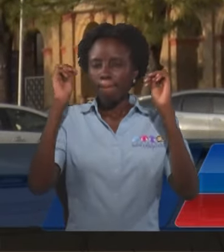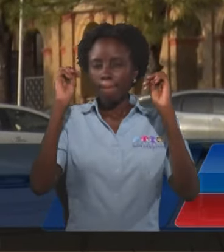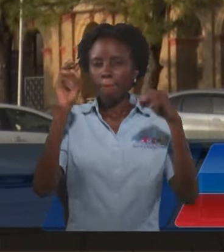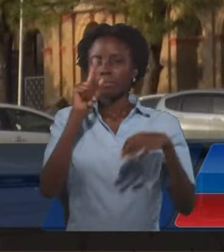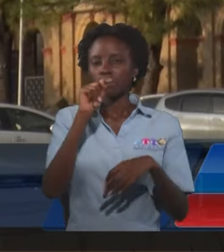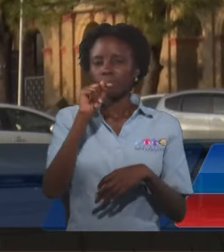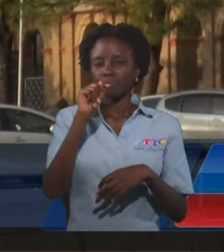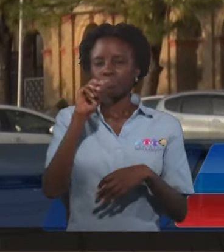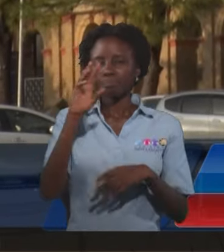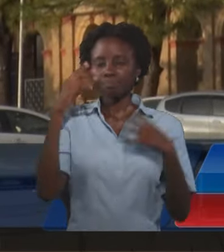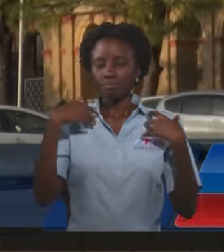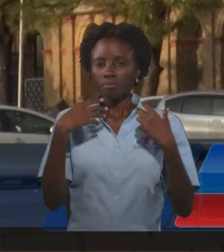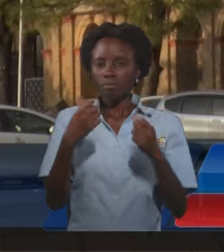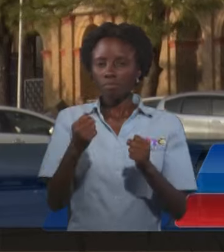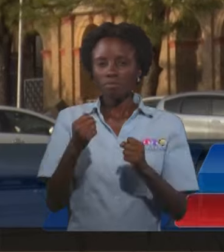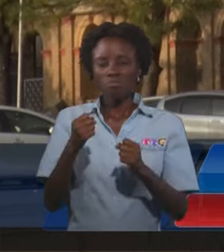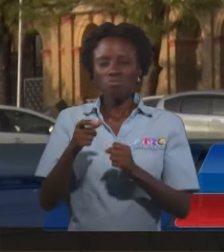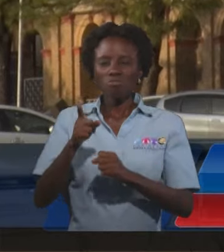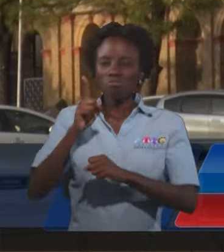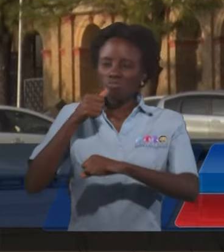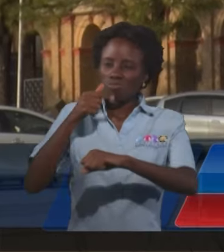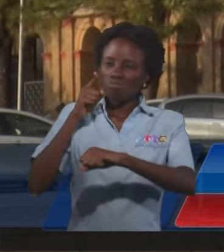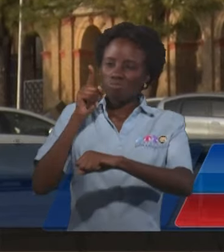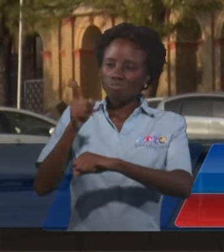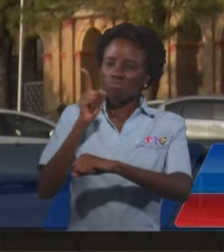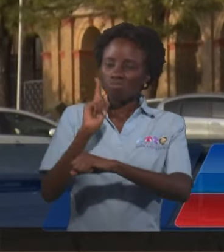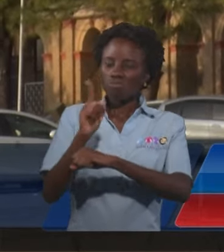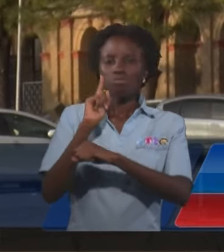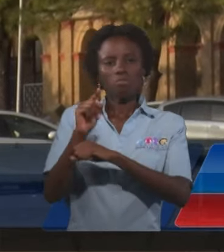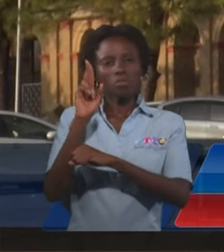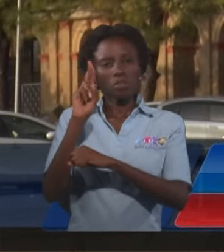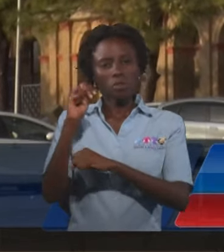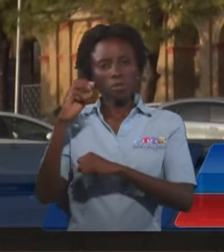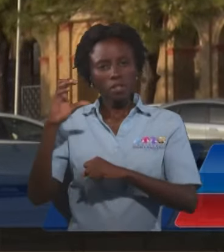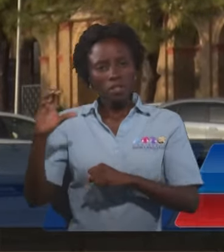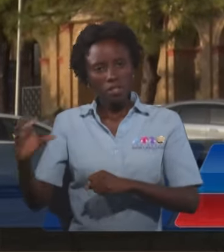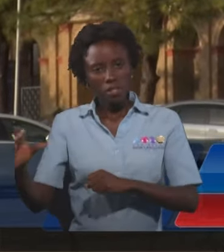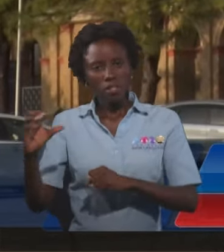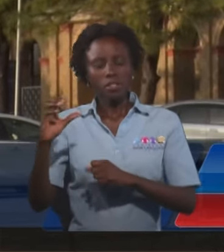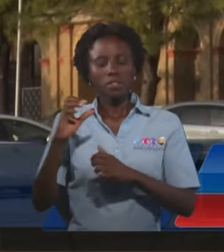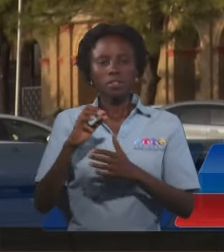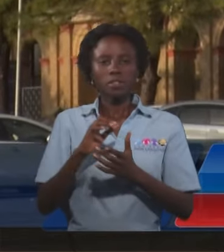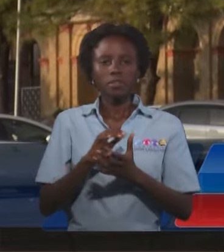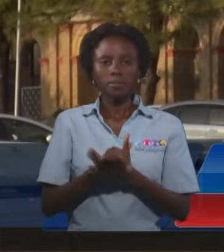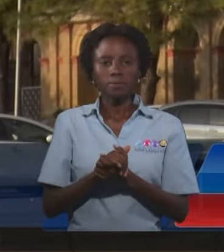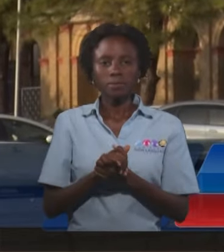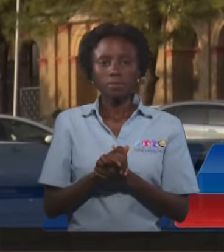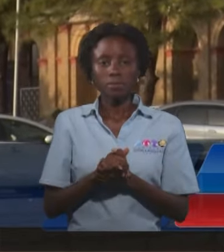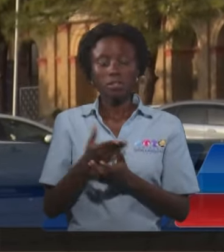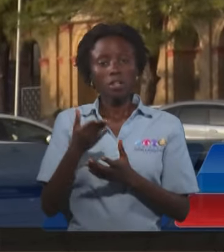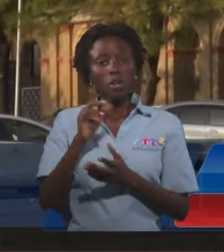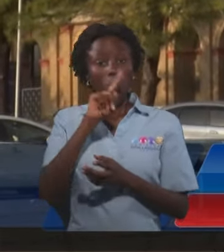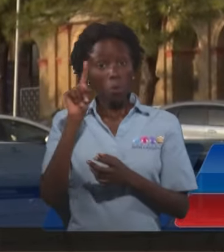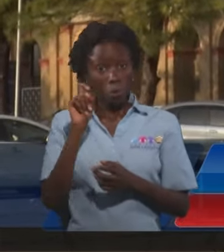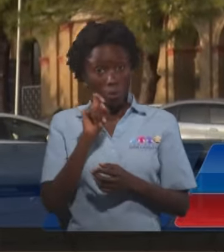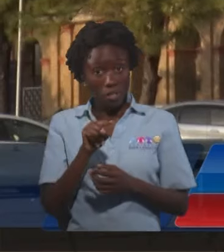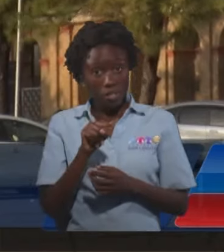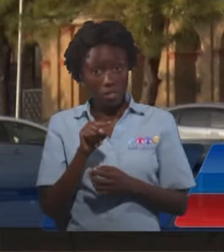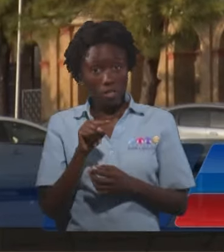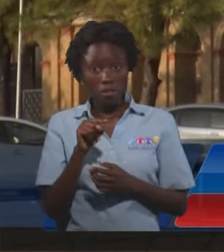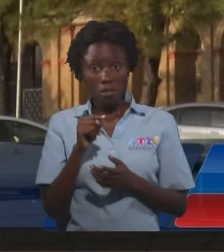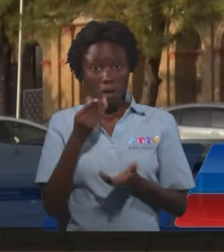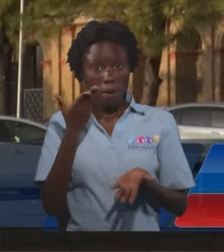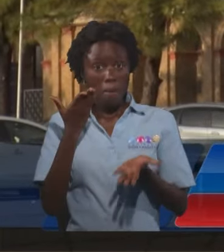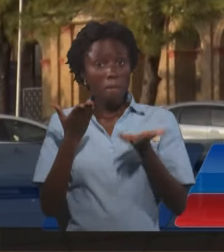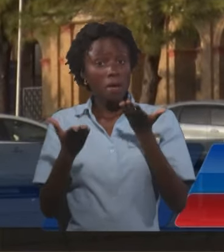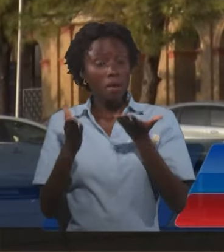reputation of health care workers across the country, following a question on whether the parents did not trust the in-house counseling of the